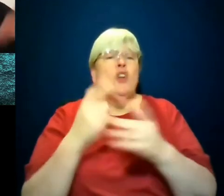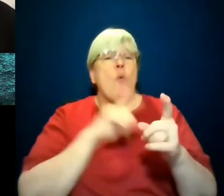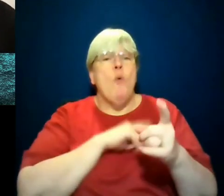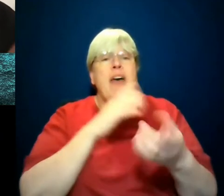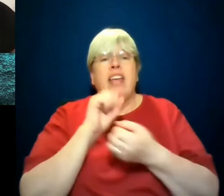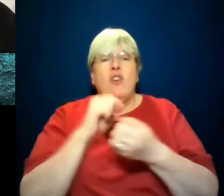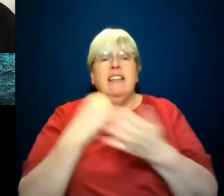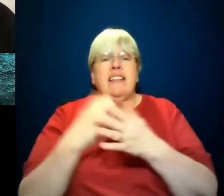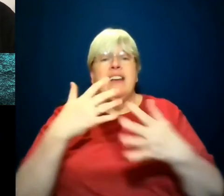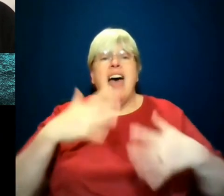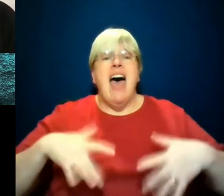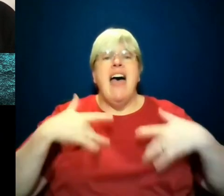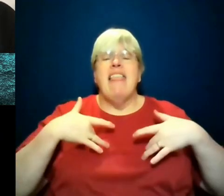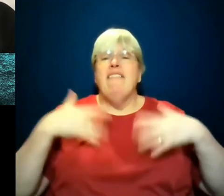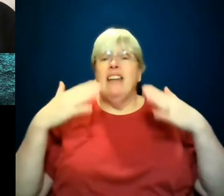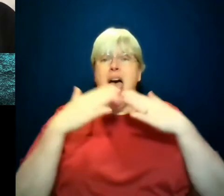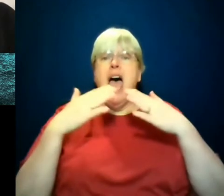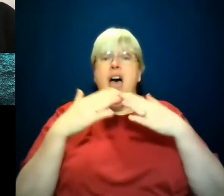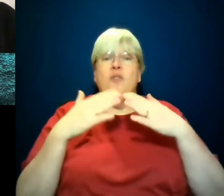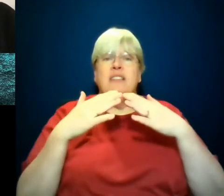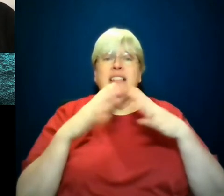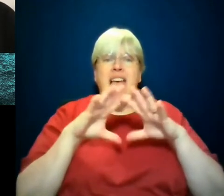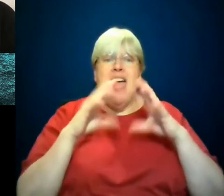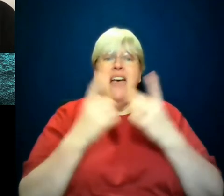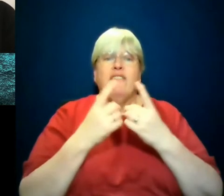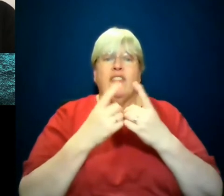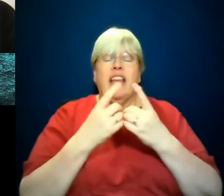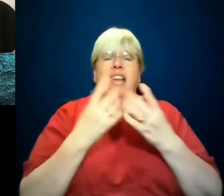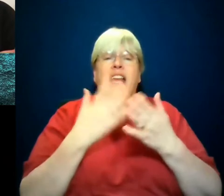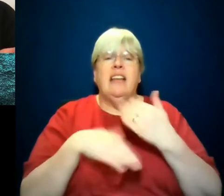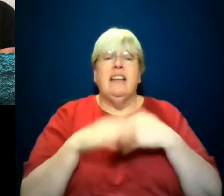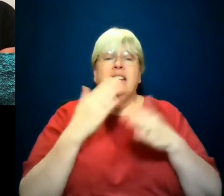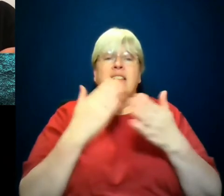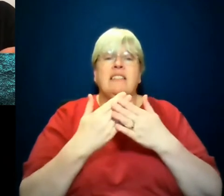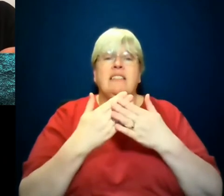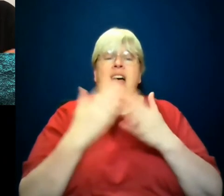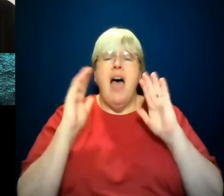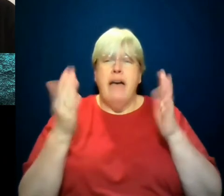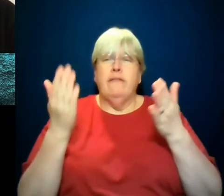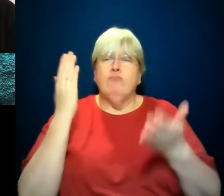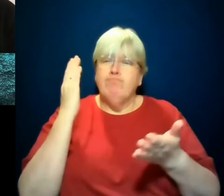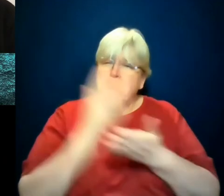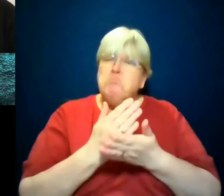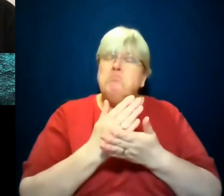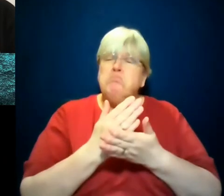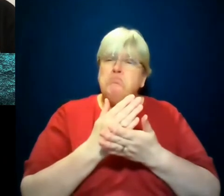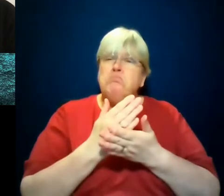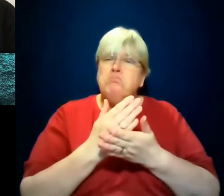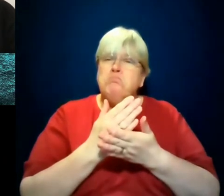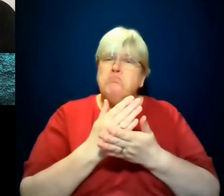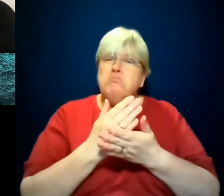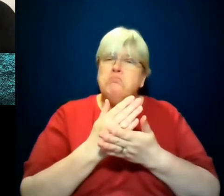it, I live in a house in which everything trickles down into a very concrete, high stakes